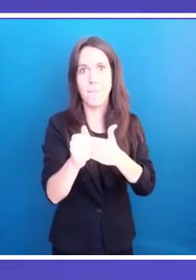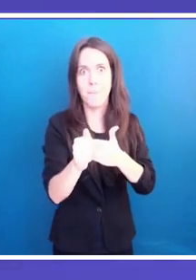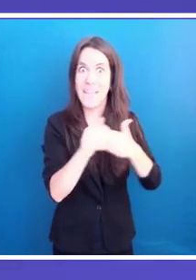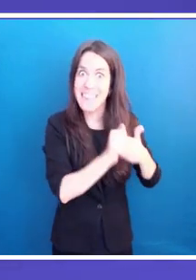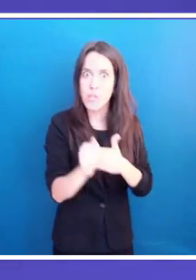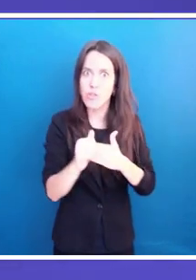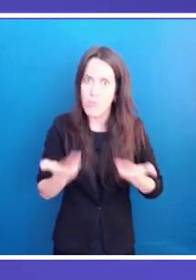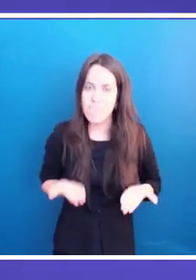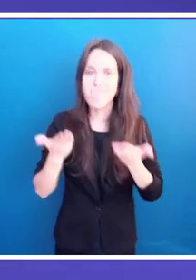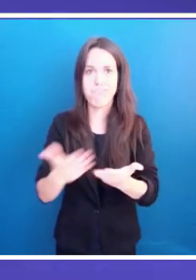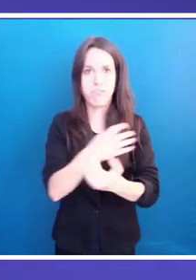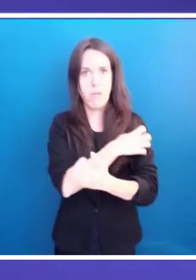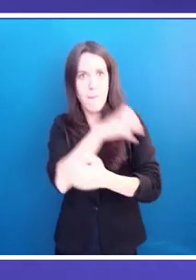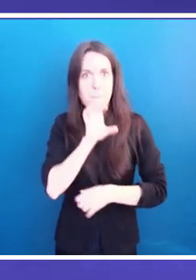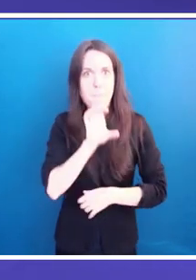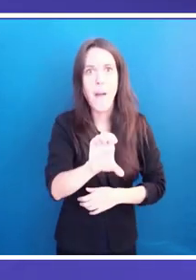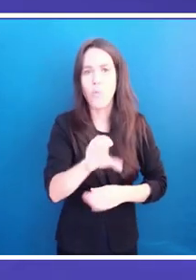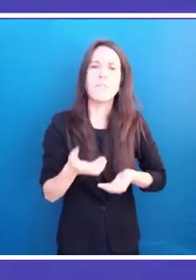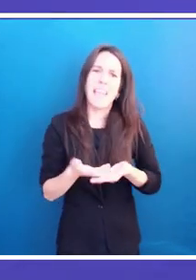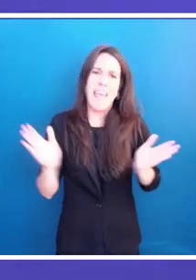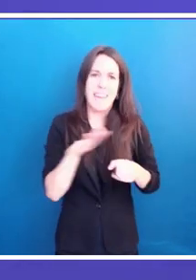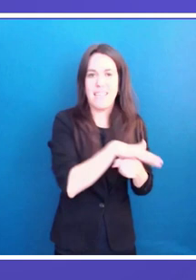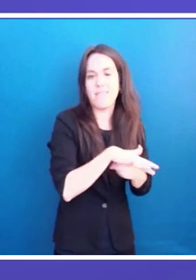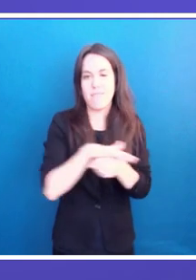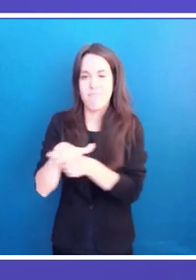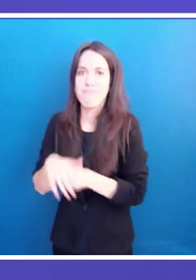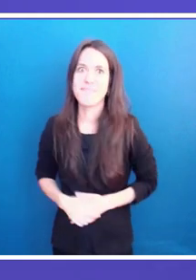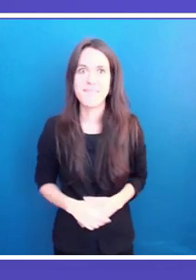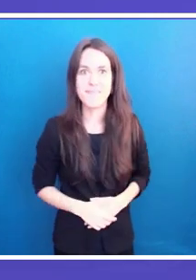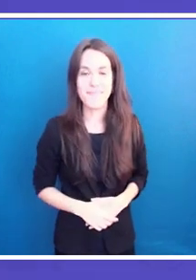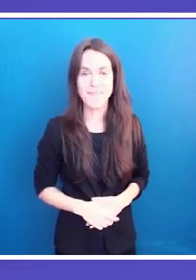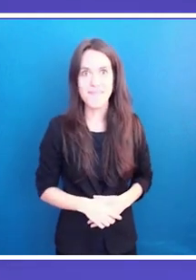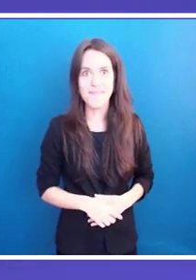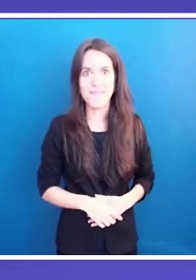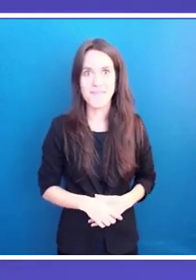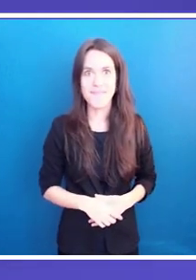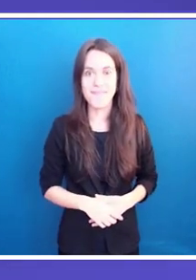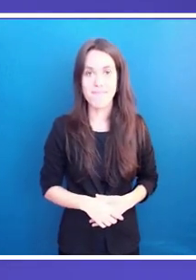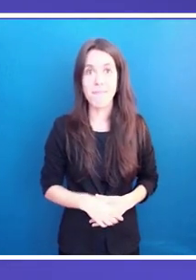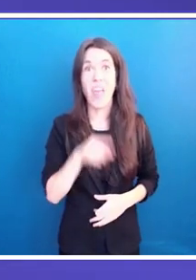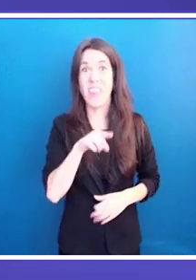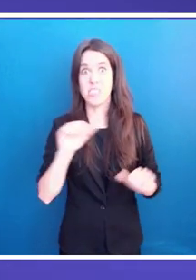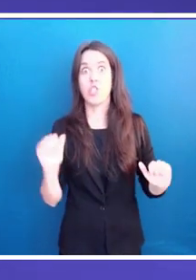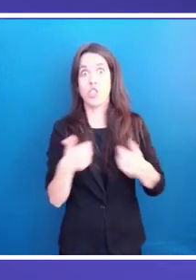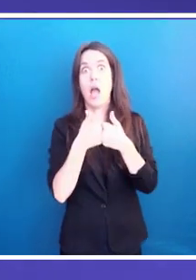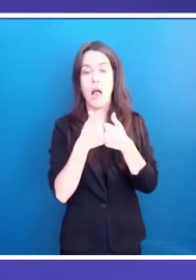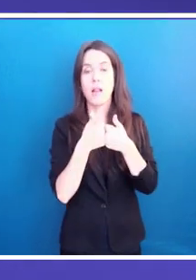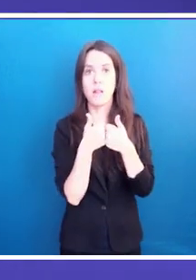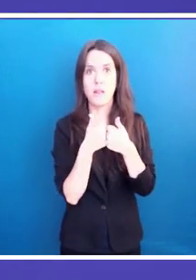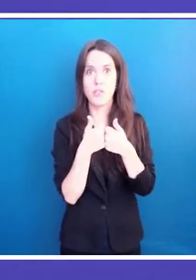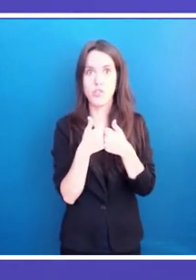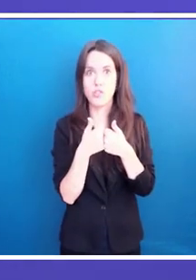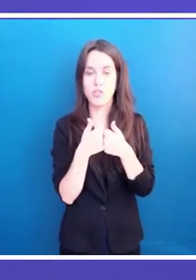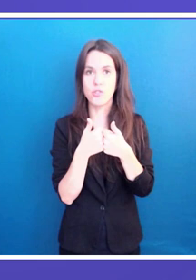technological sectors, in government, in the private sector, in the public sector. We also live in a very complex